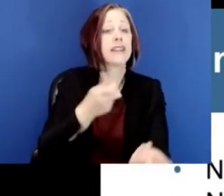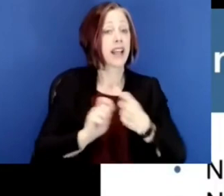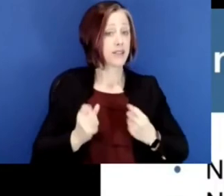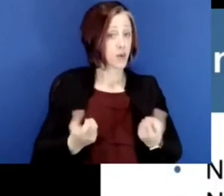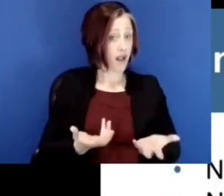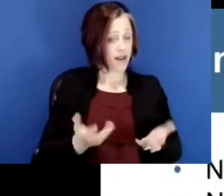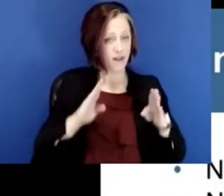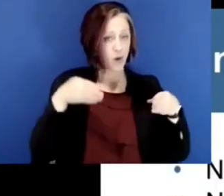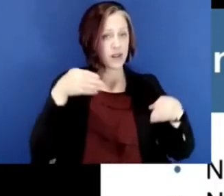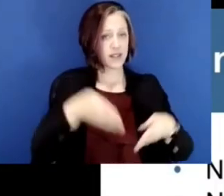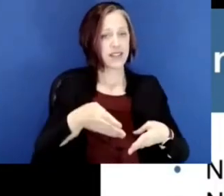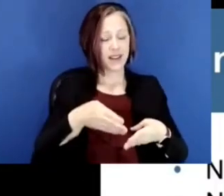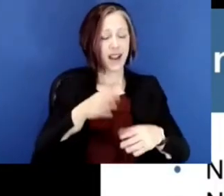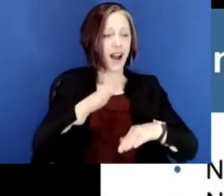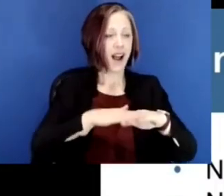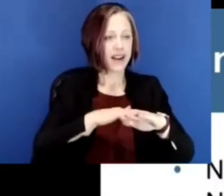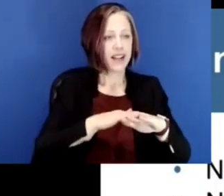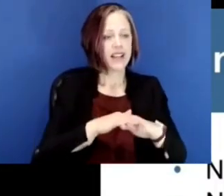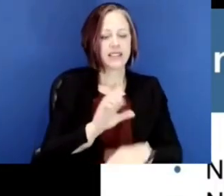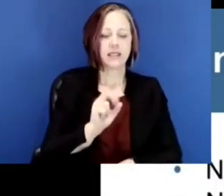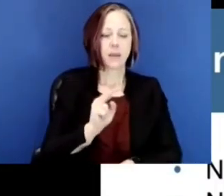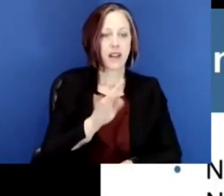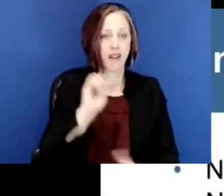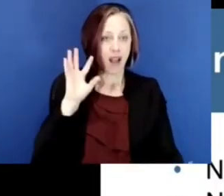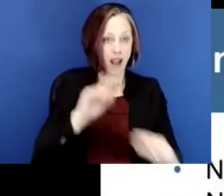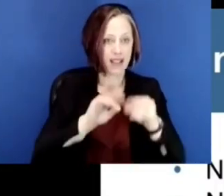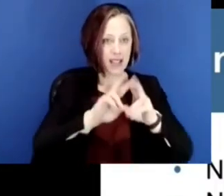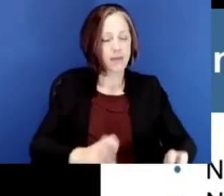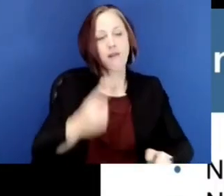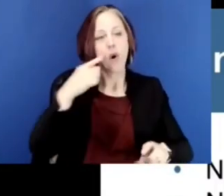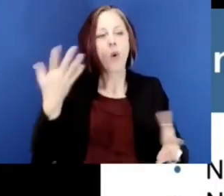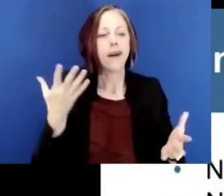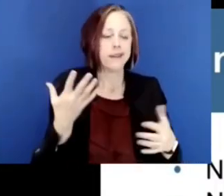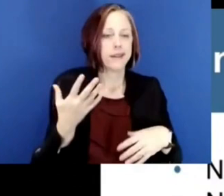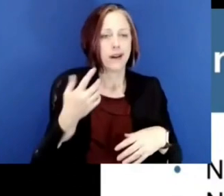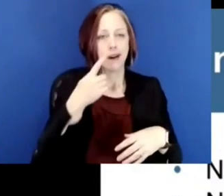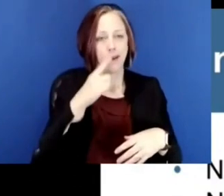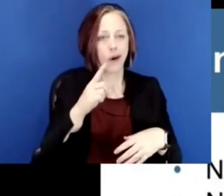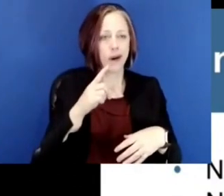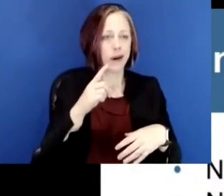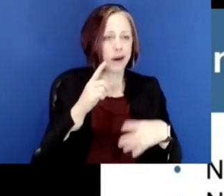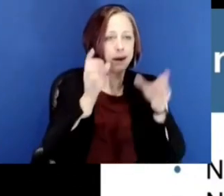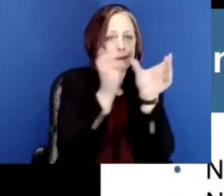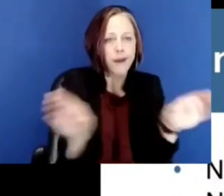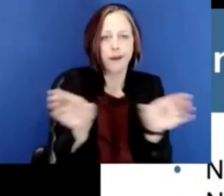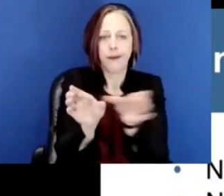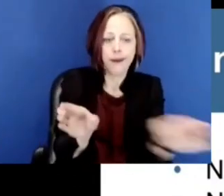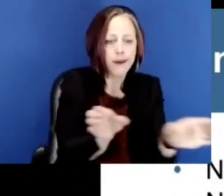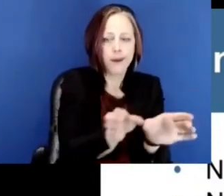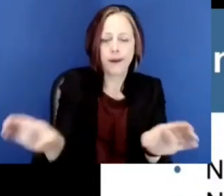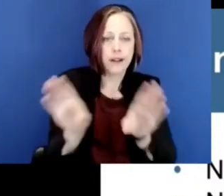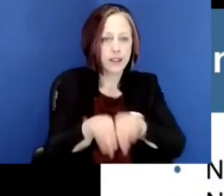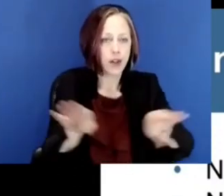than focusing particularly on summative assessments for the purpose primarily of ranking and sorting